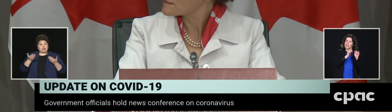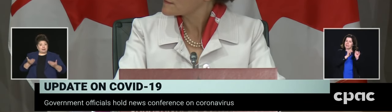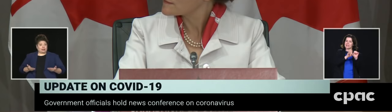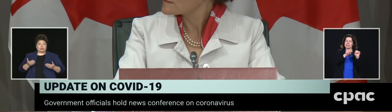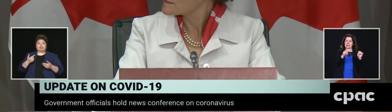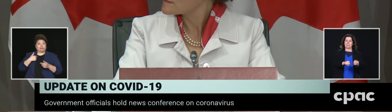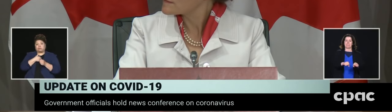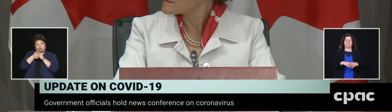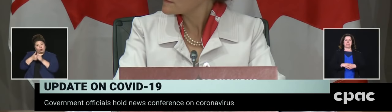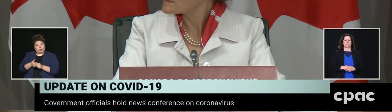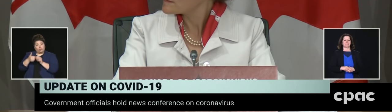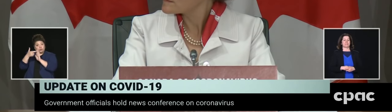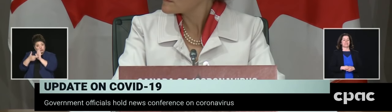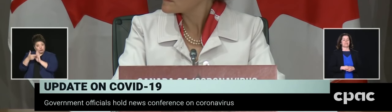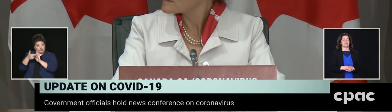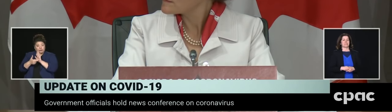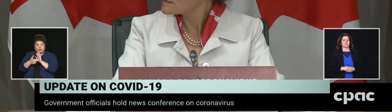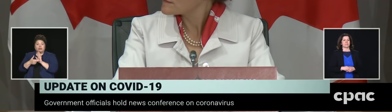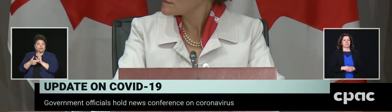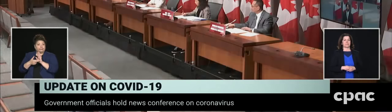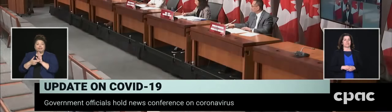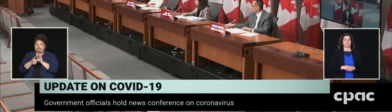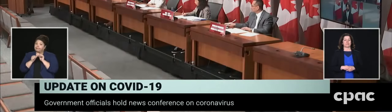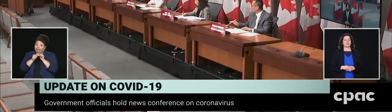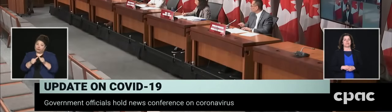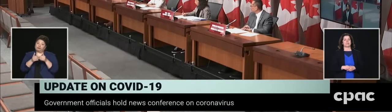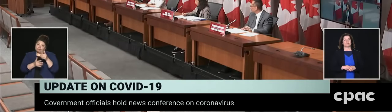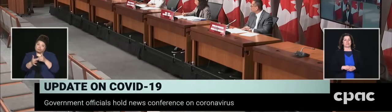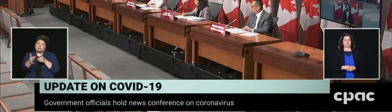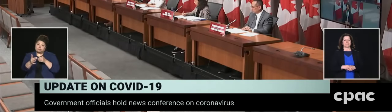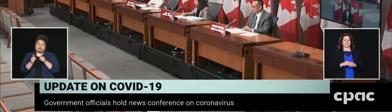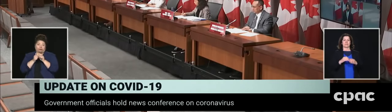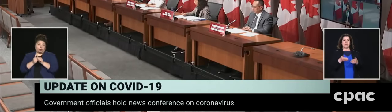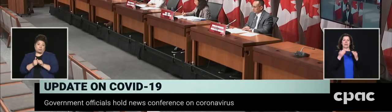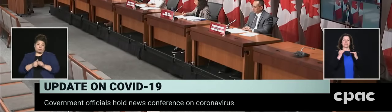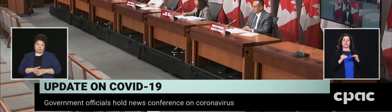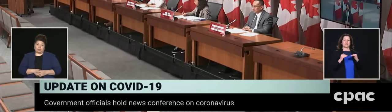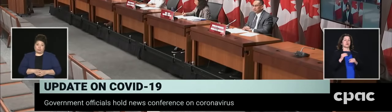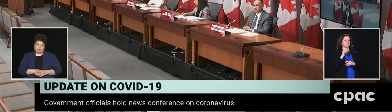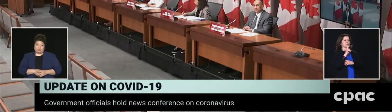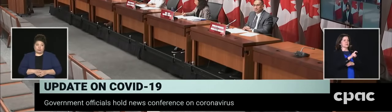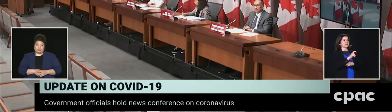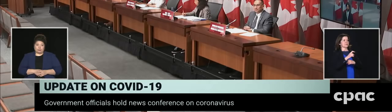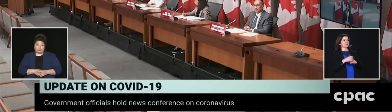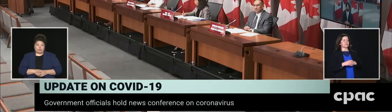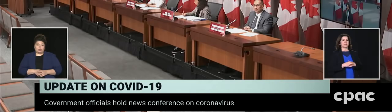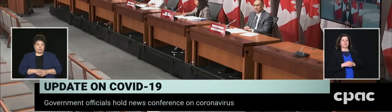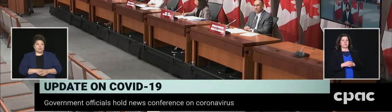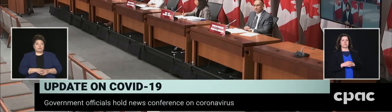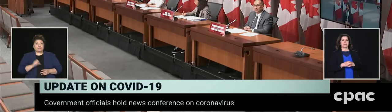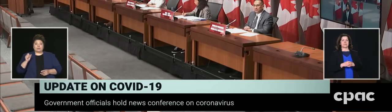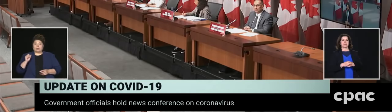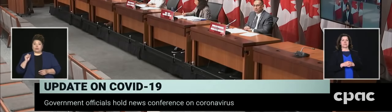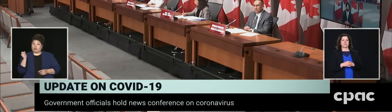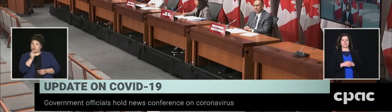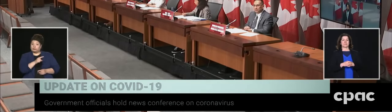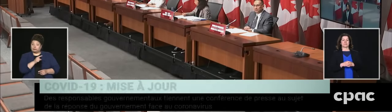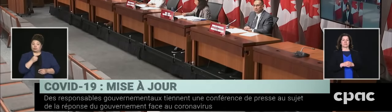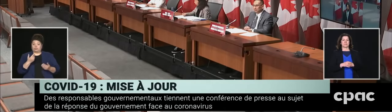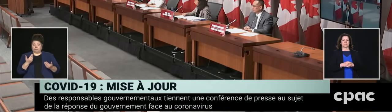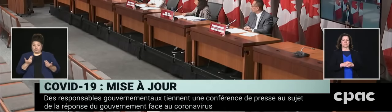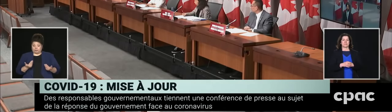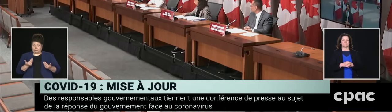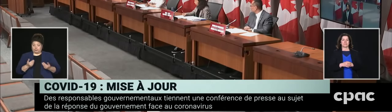Thank you, Prime Minister. Next question, please. Thank you. The next question is from Avia